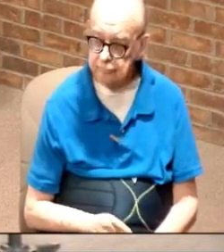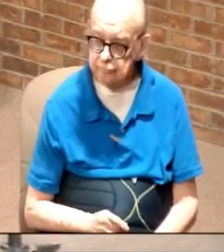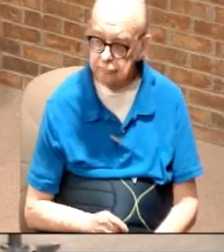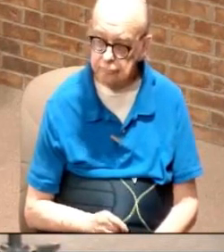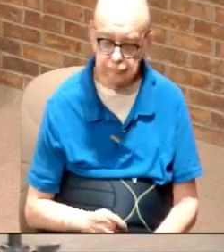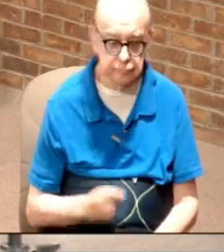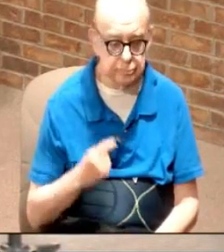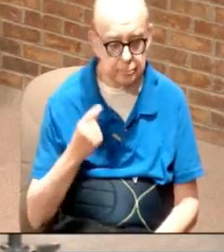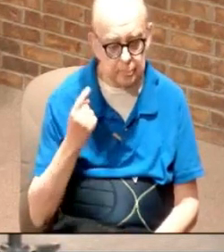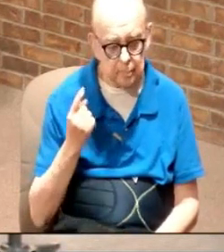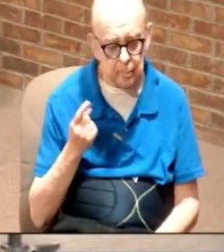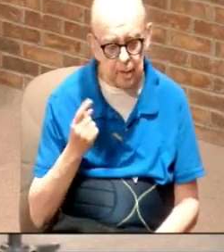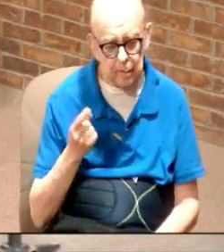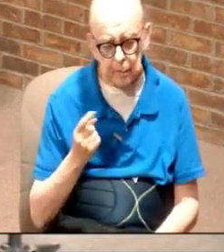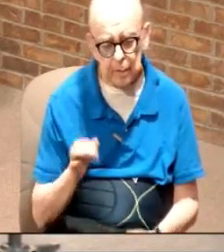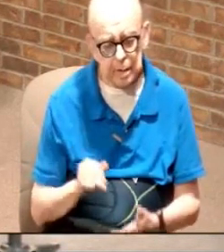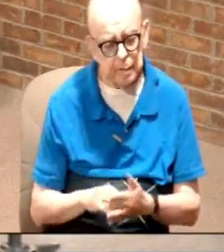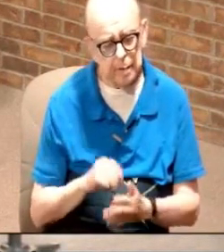Did you ever think about that?